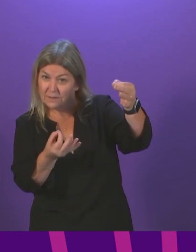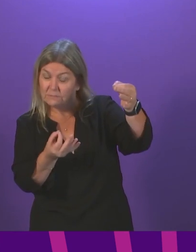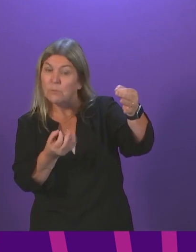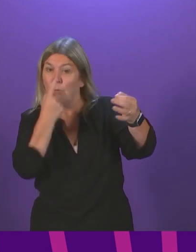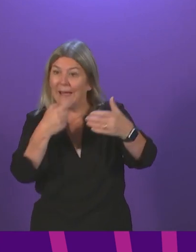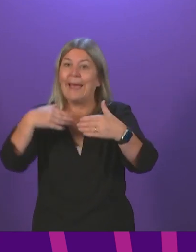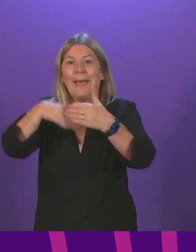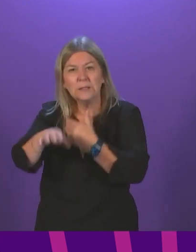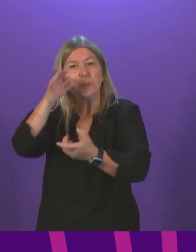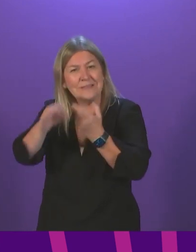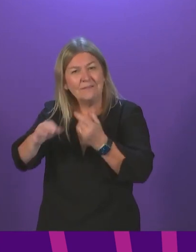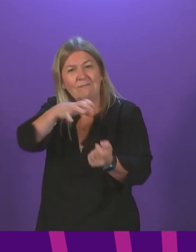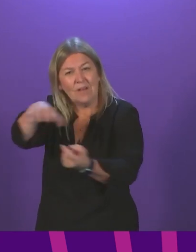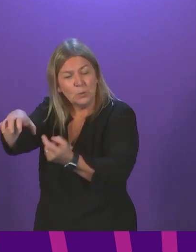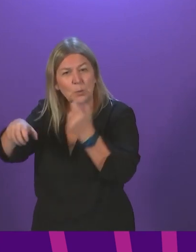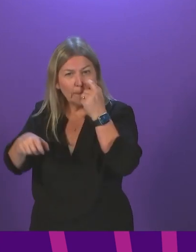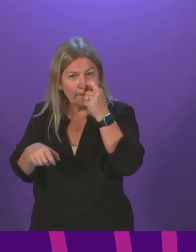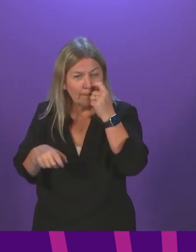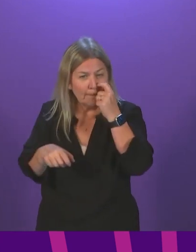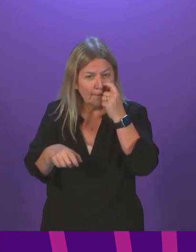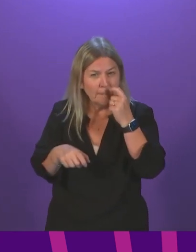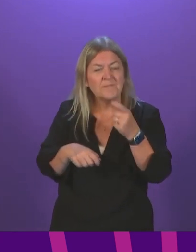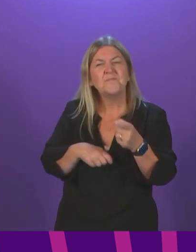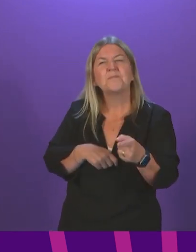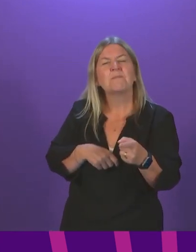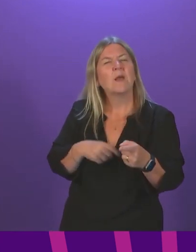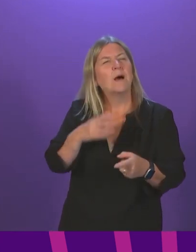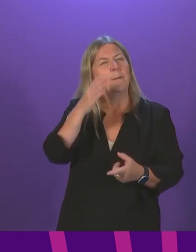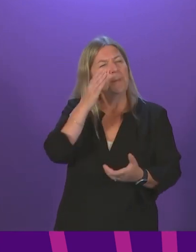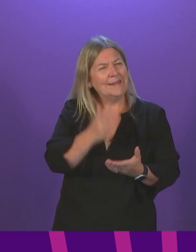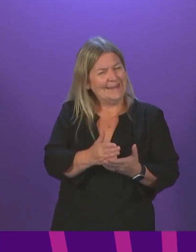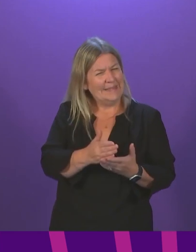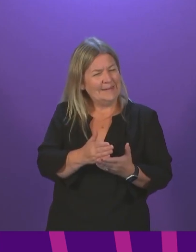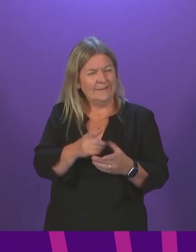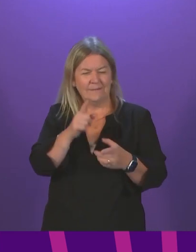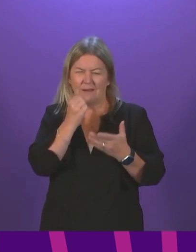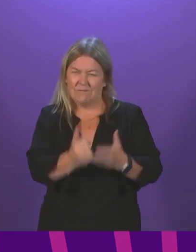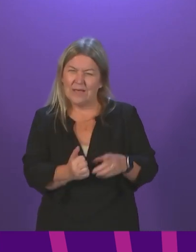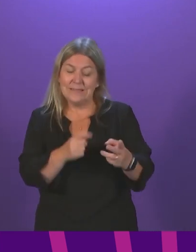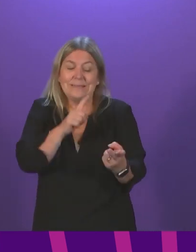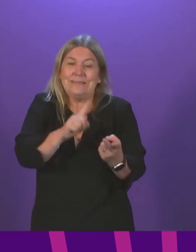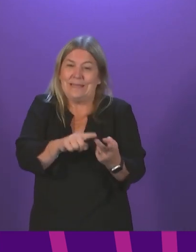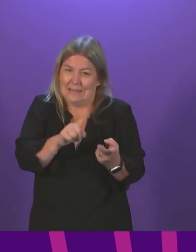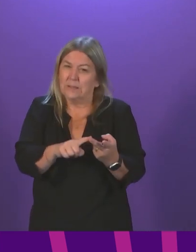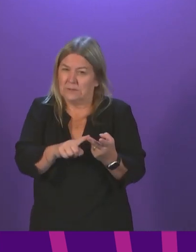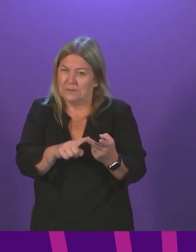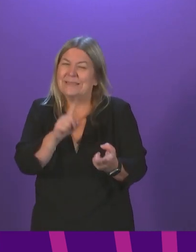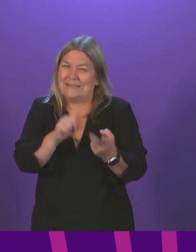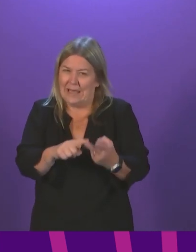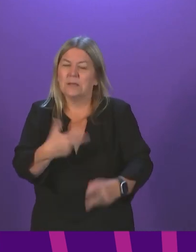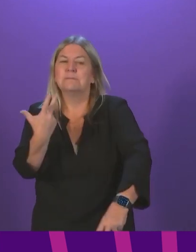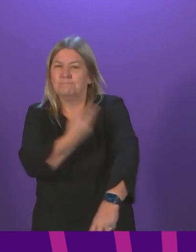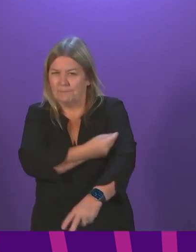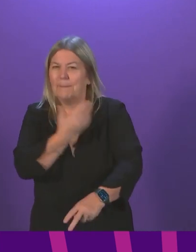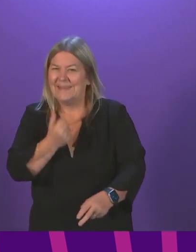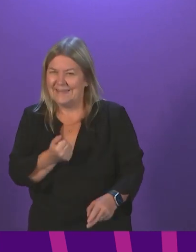Minister. I think the advice for somebody in that position is to get the second dose of vaccine, but I obviously don't want to say too much about